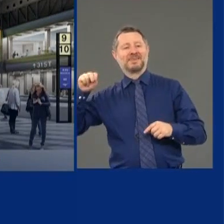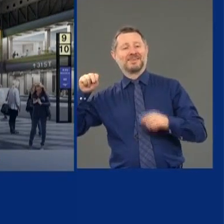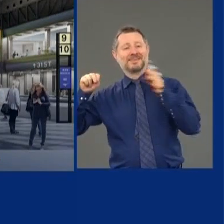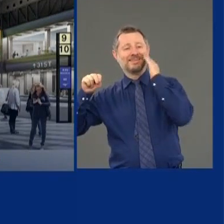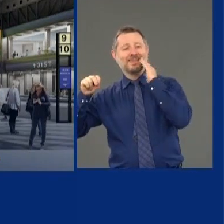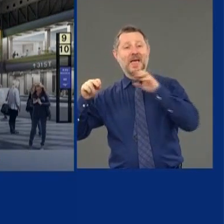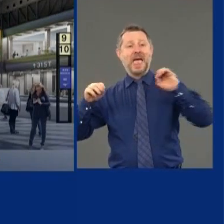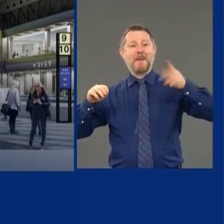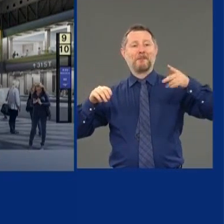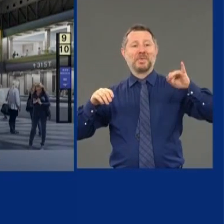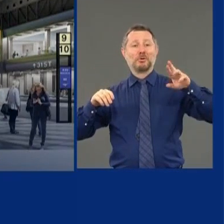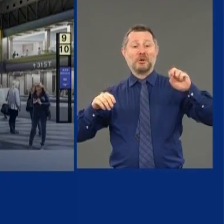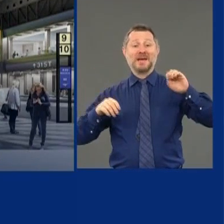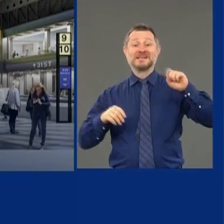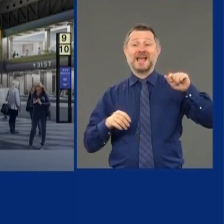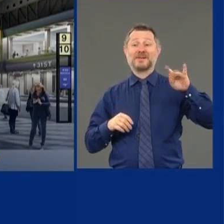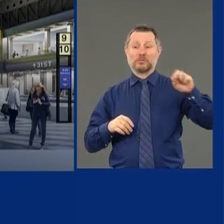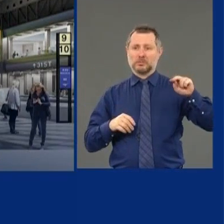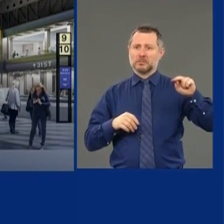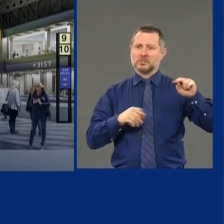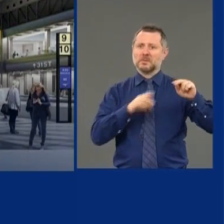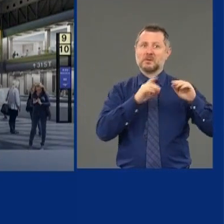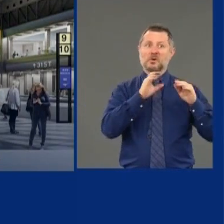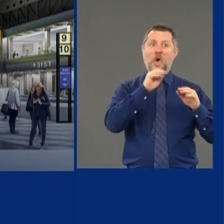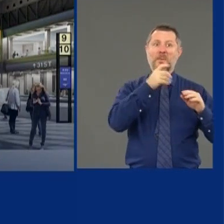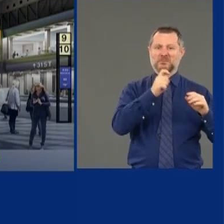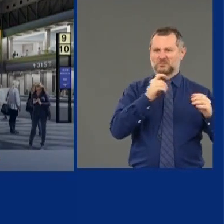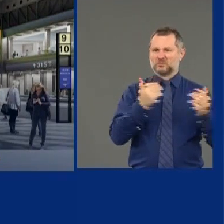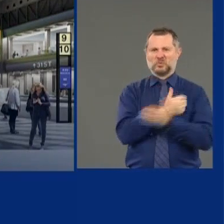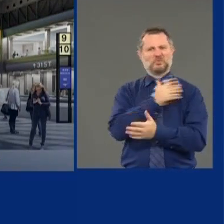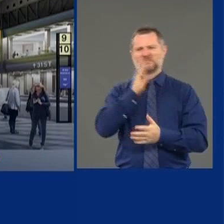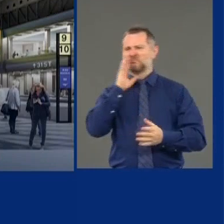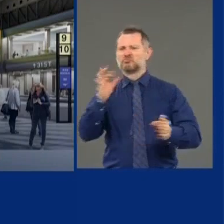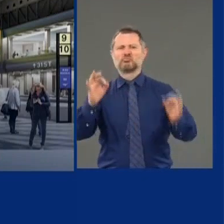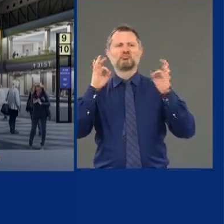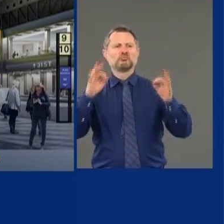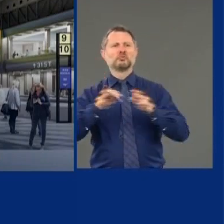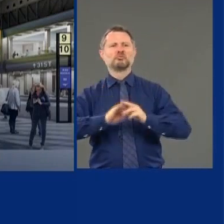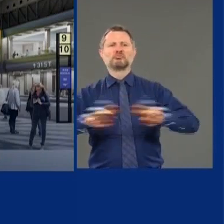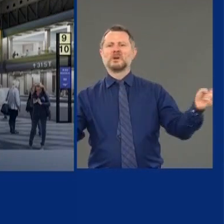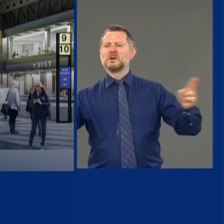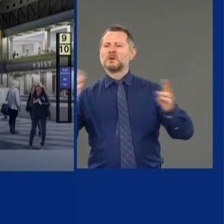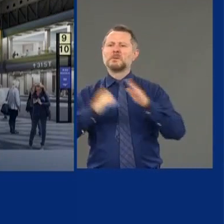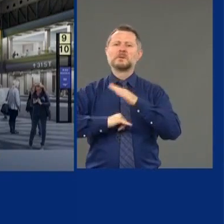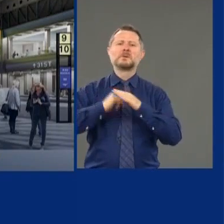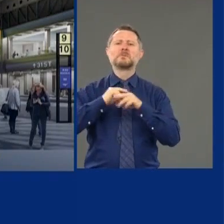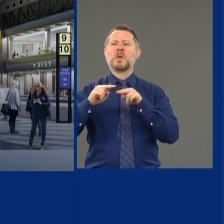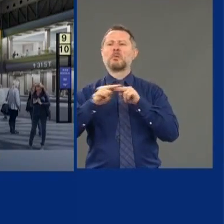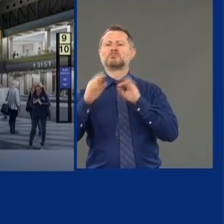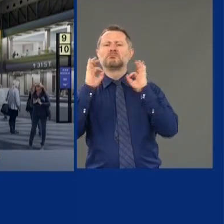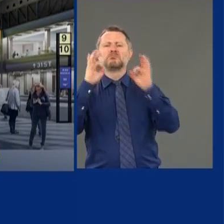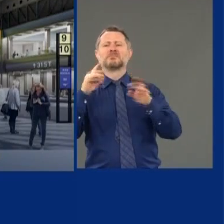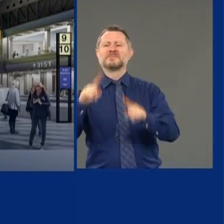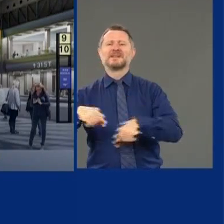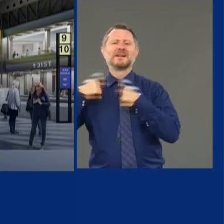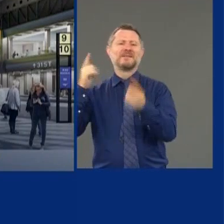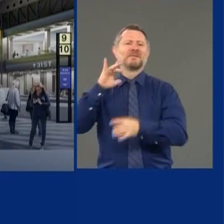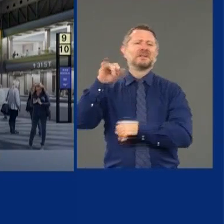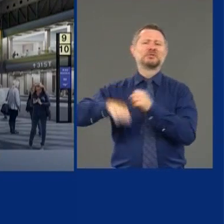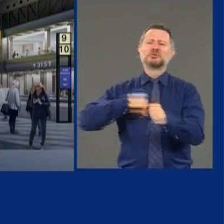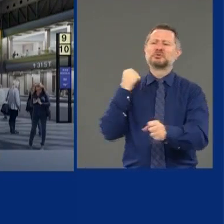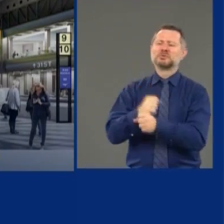come back, let's say to them, you're going to have the best train station you've had in over 50 years